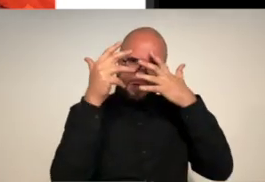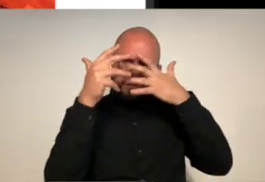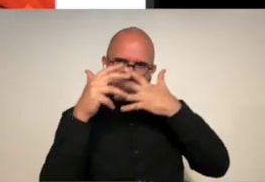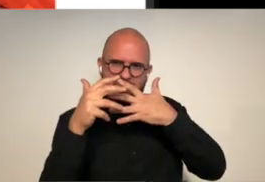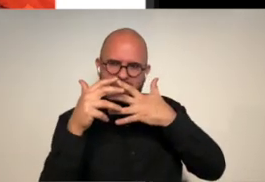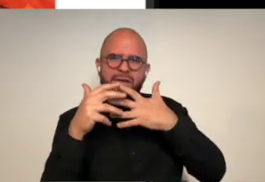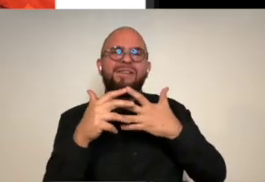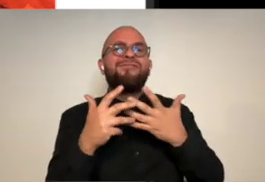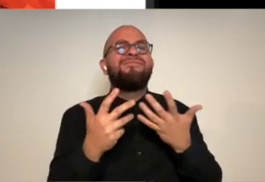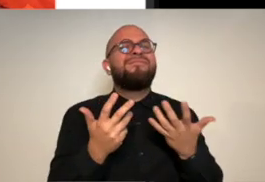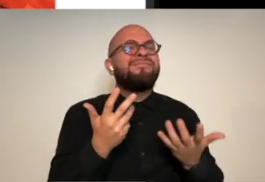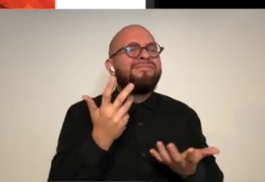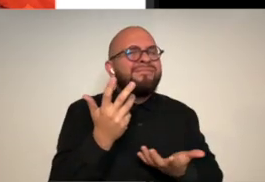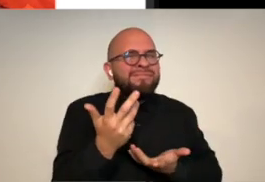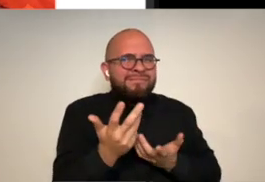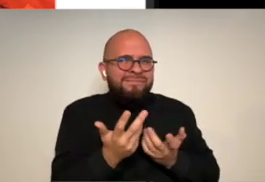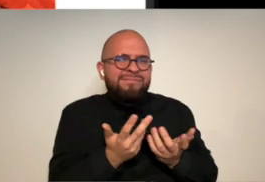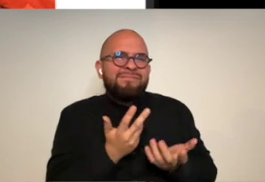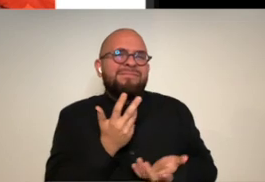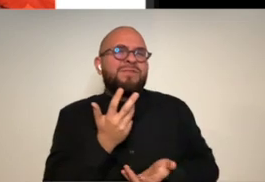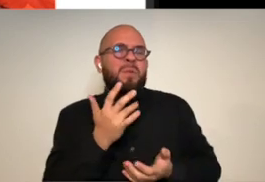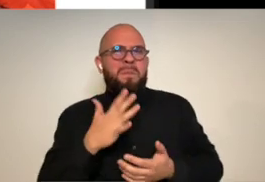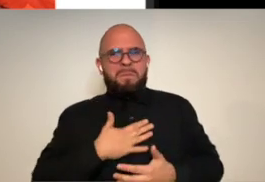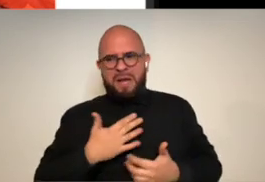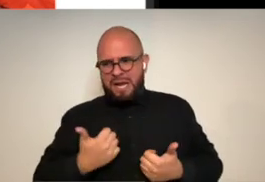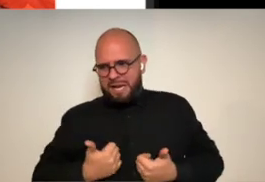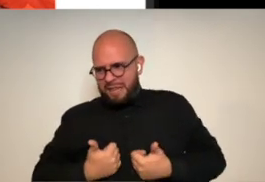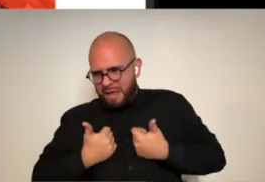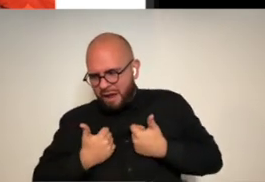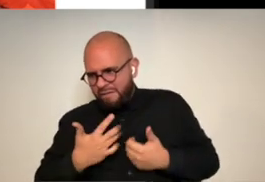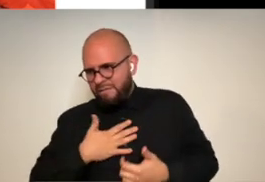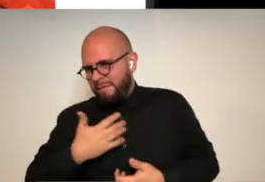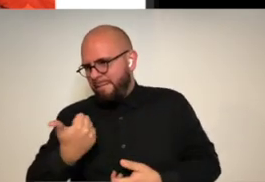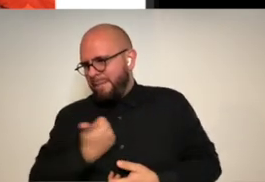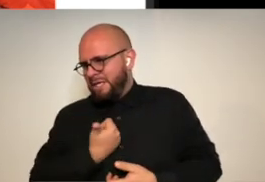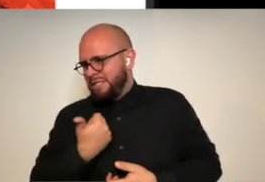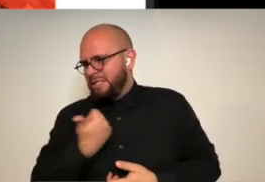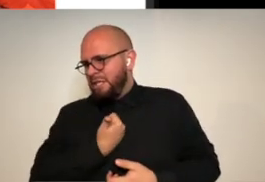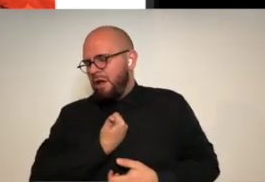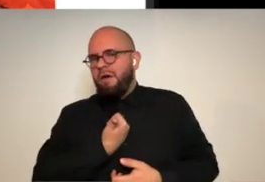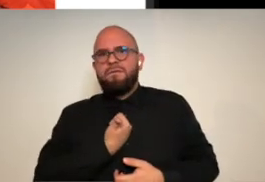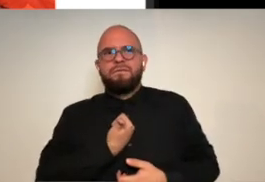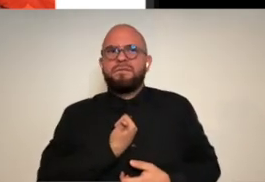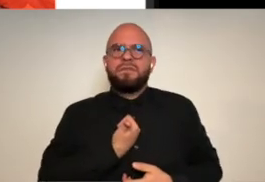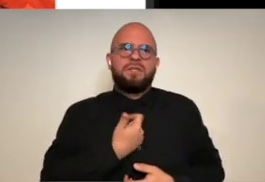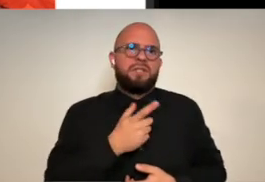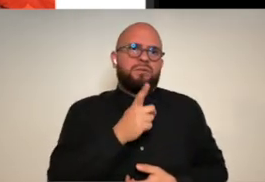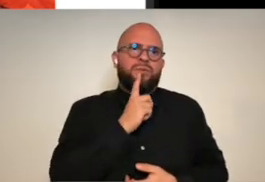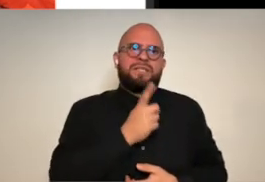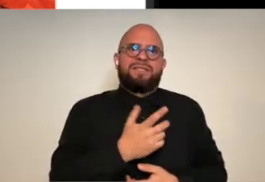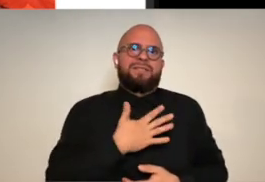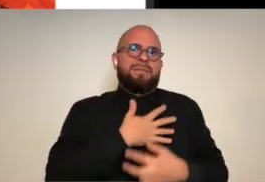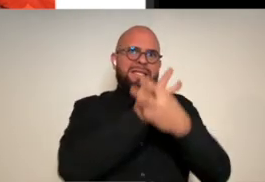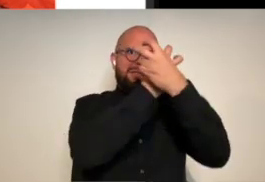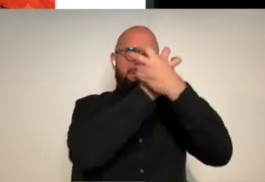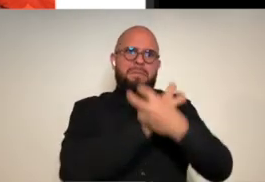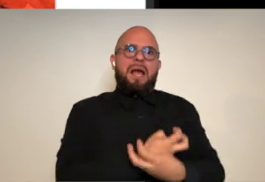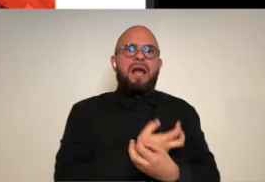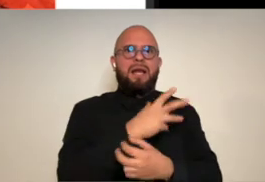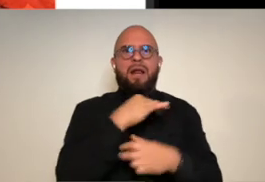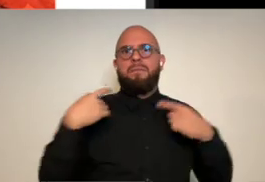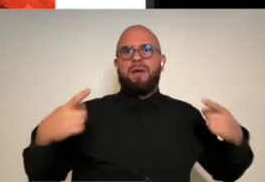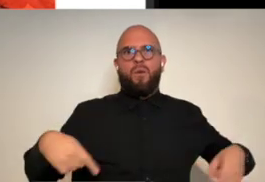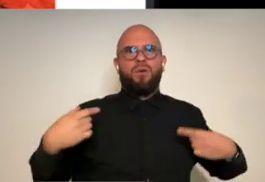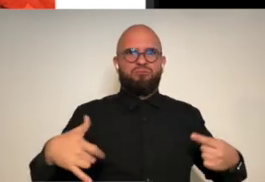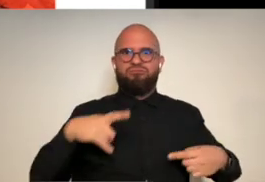the darker parts of it and um and just how much my life myself is dictated by